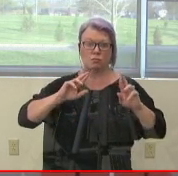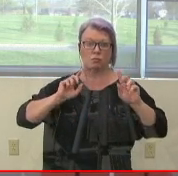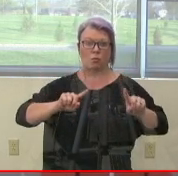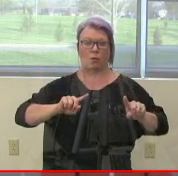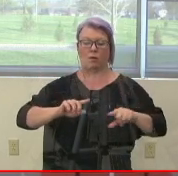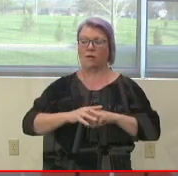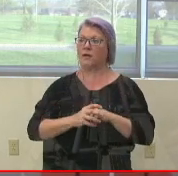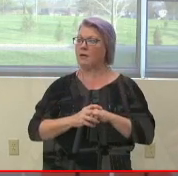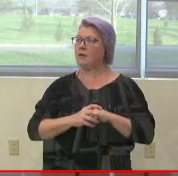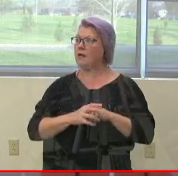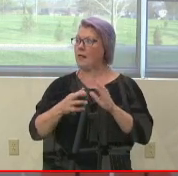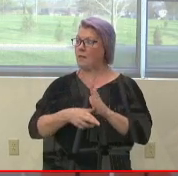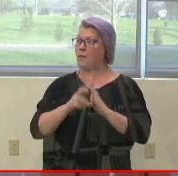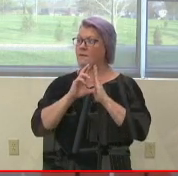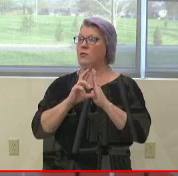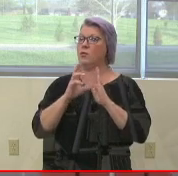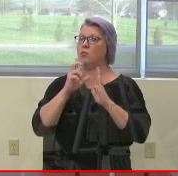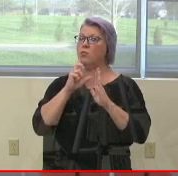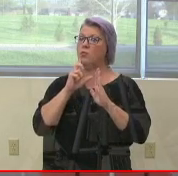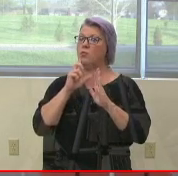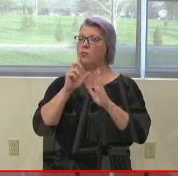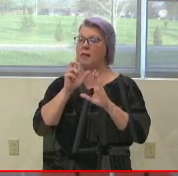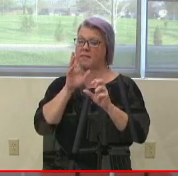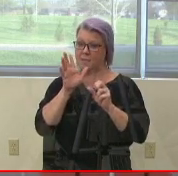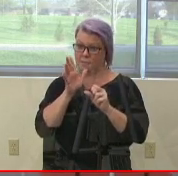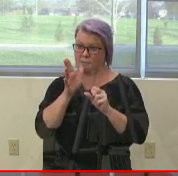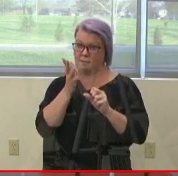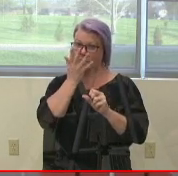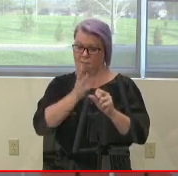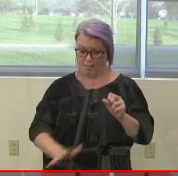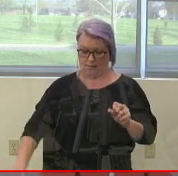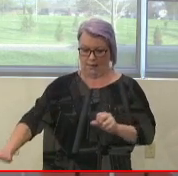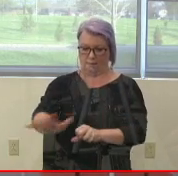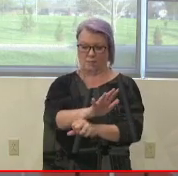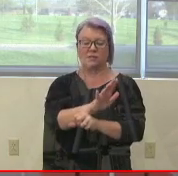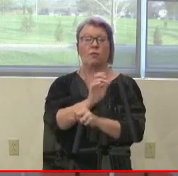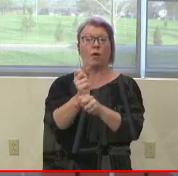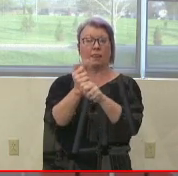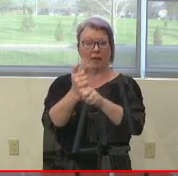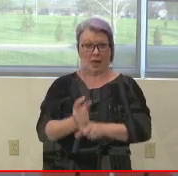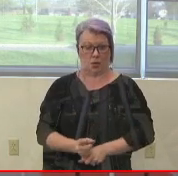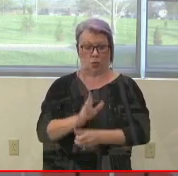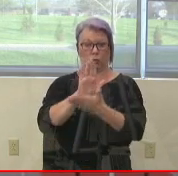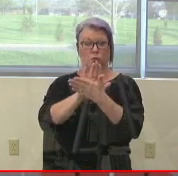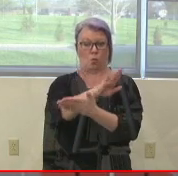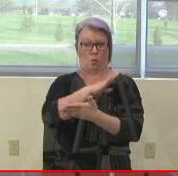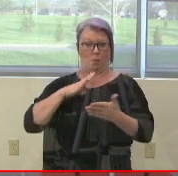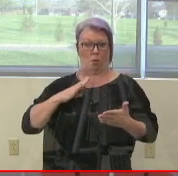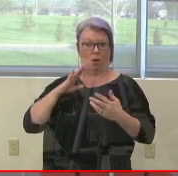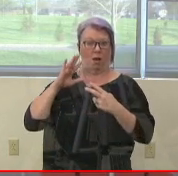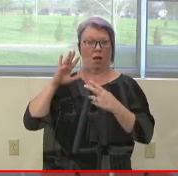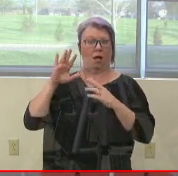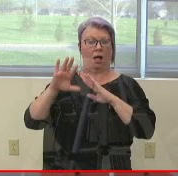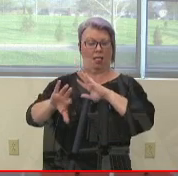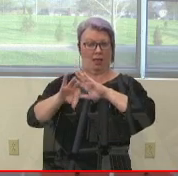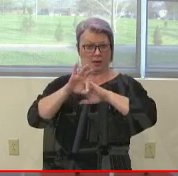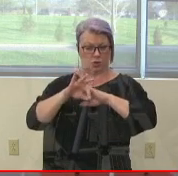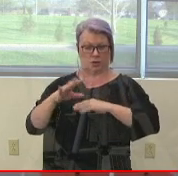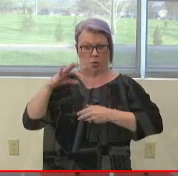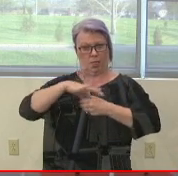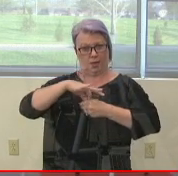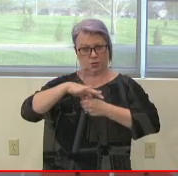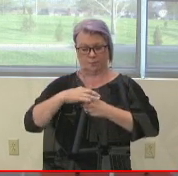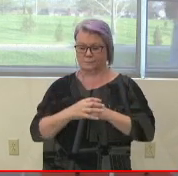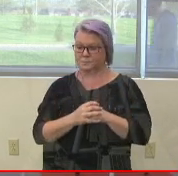review or canvas of the annual school board election. Well, two candidates filed for the two open positions on the school board of the